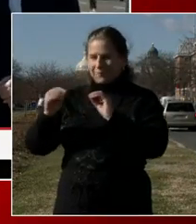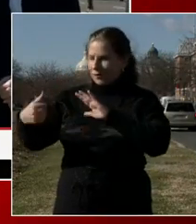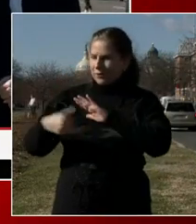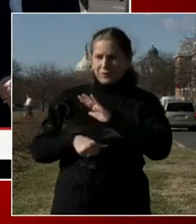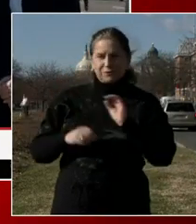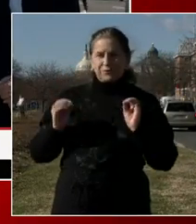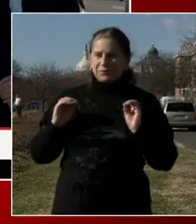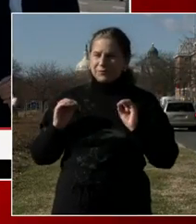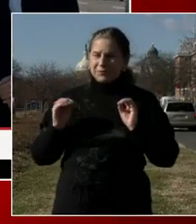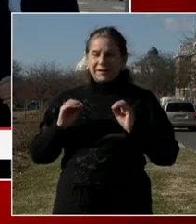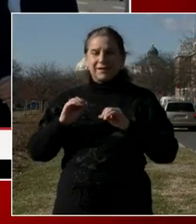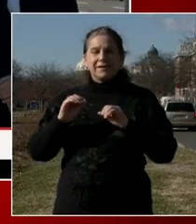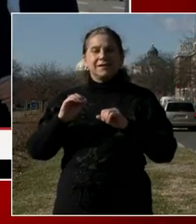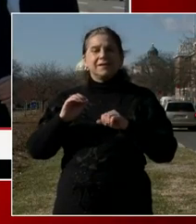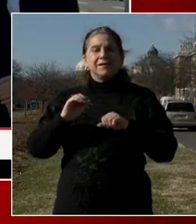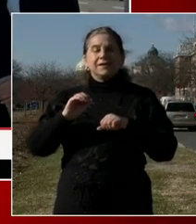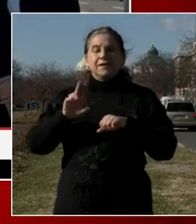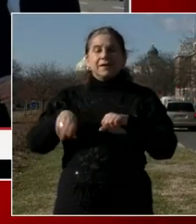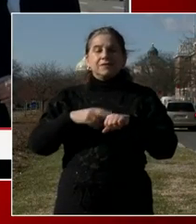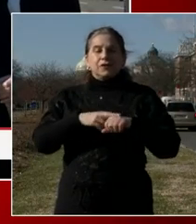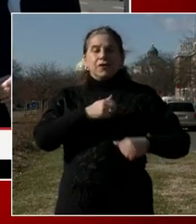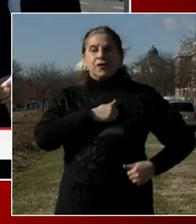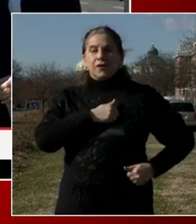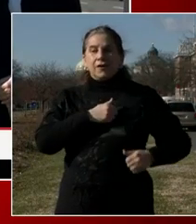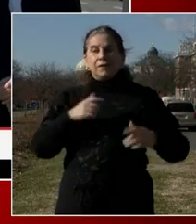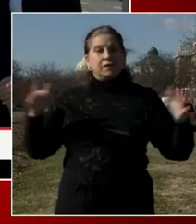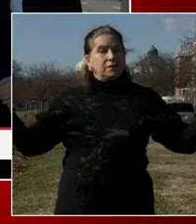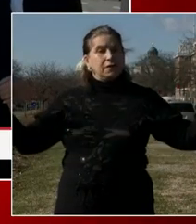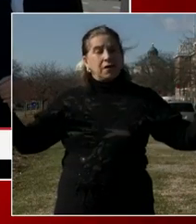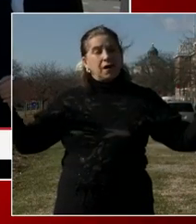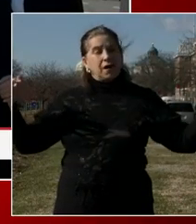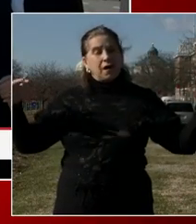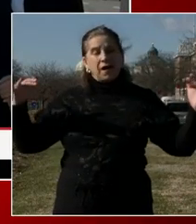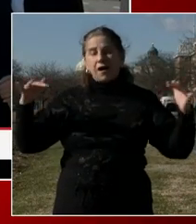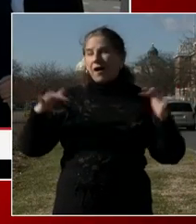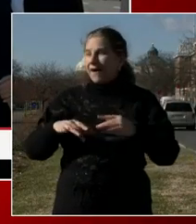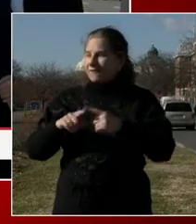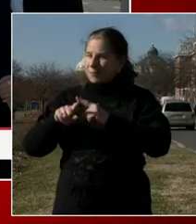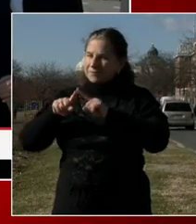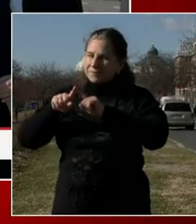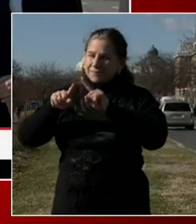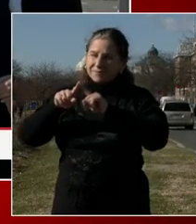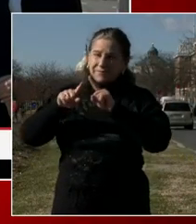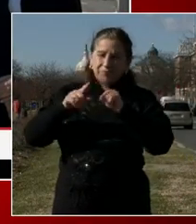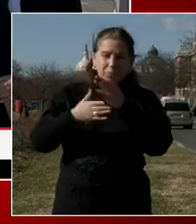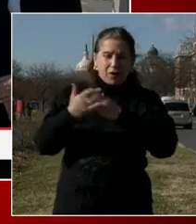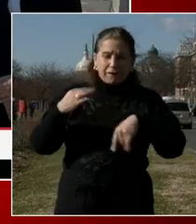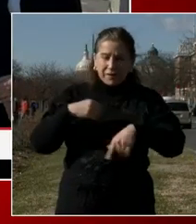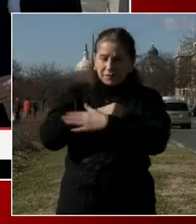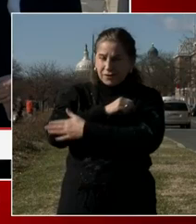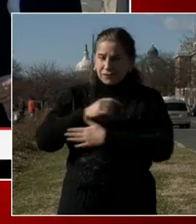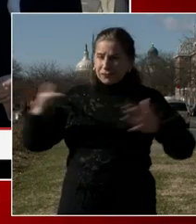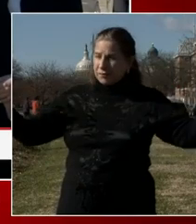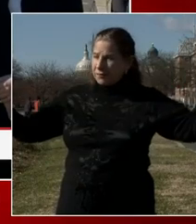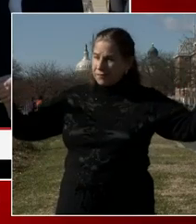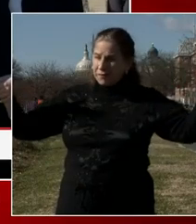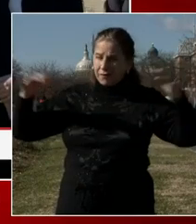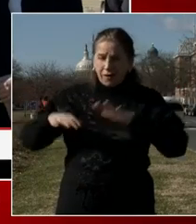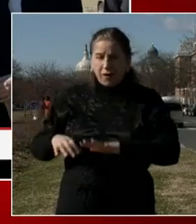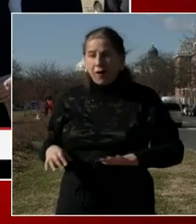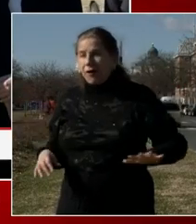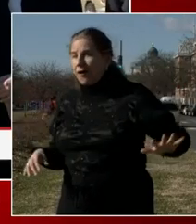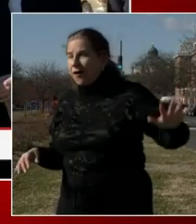guardsmen and women coming from all over the country at this time, I do think that it is prudent